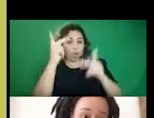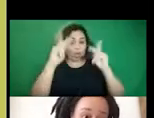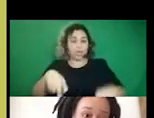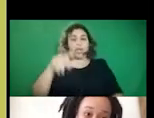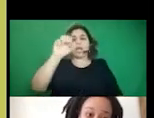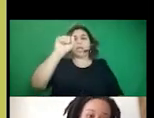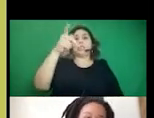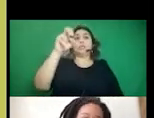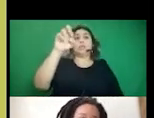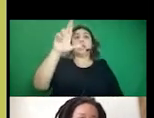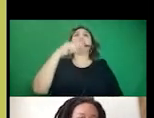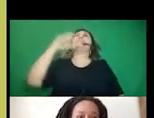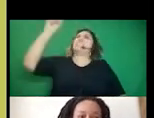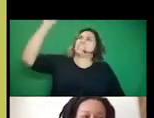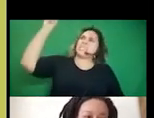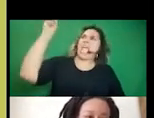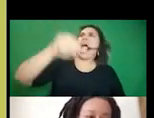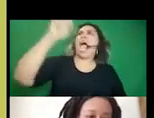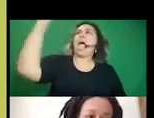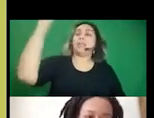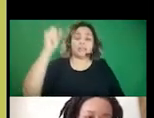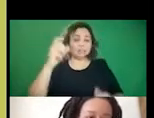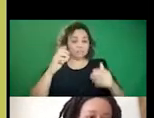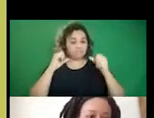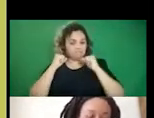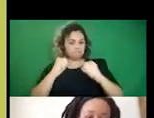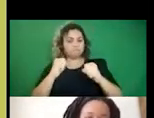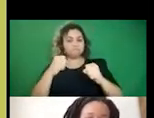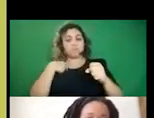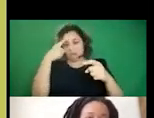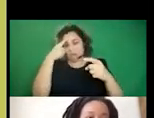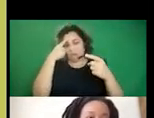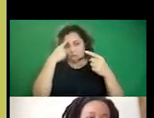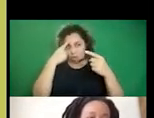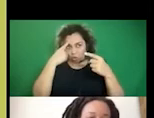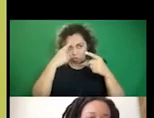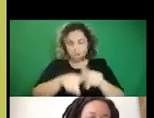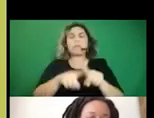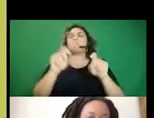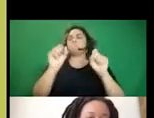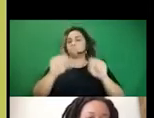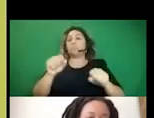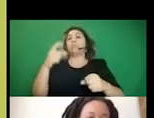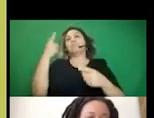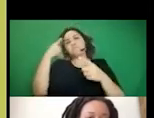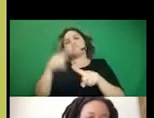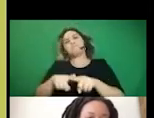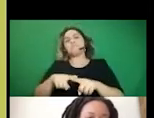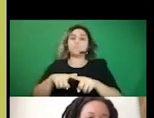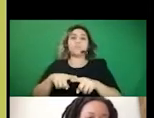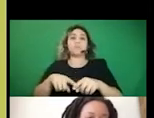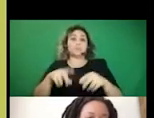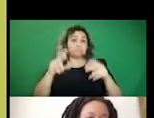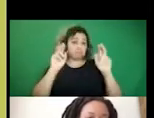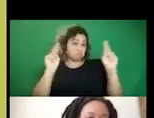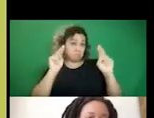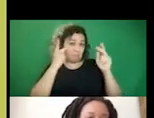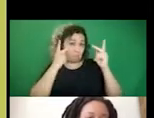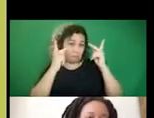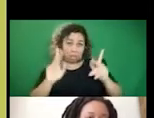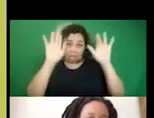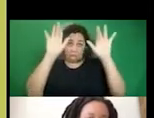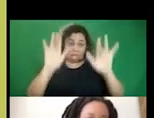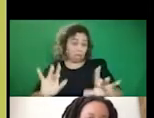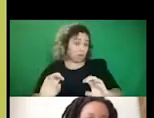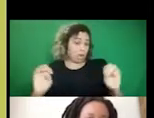Spencer. Love that. Strongly agree. Agree. Don't see any neutrals right now.